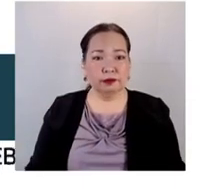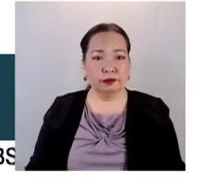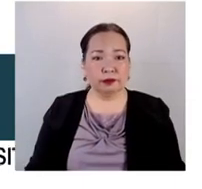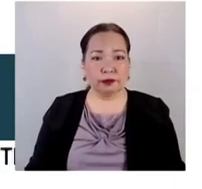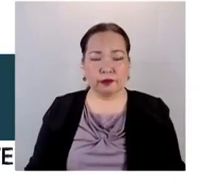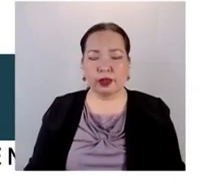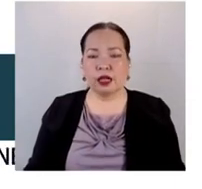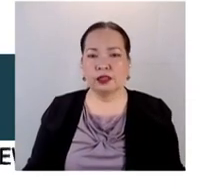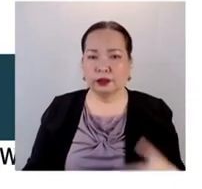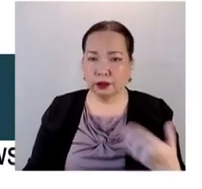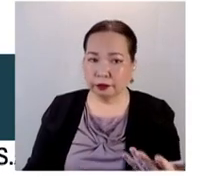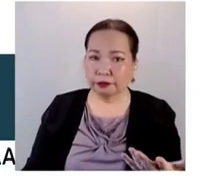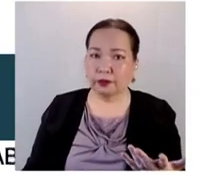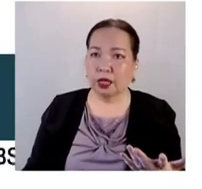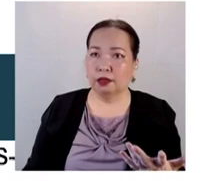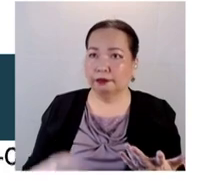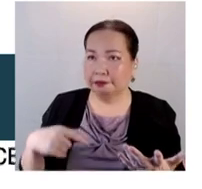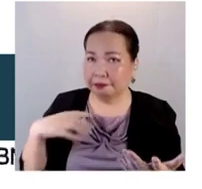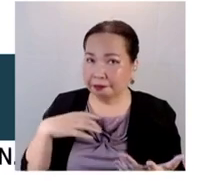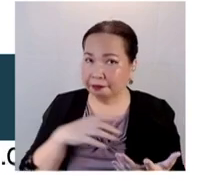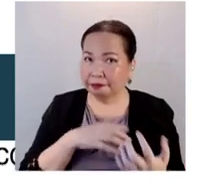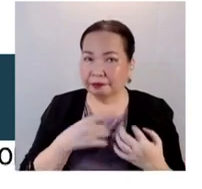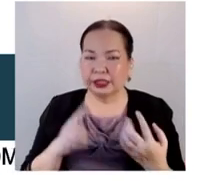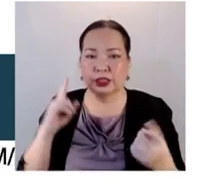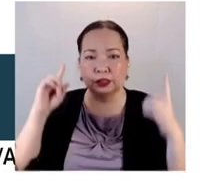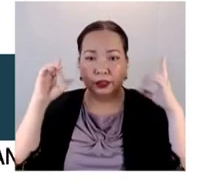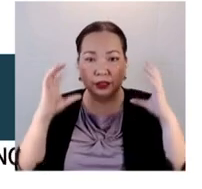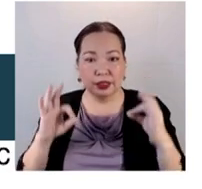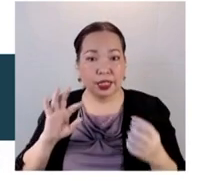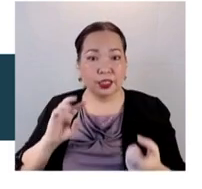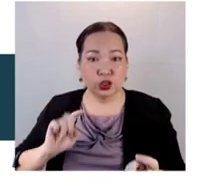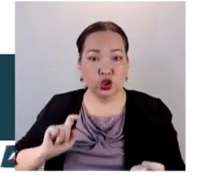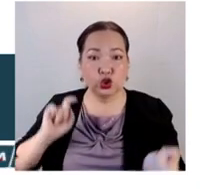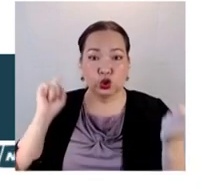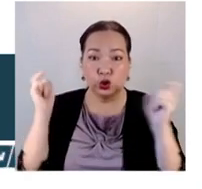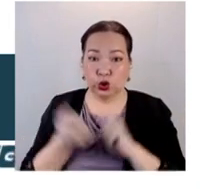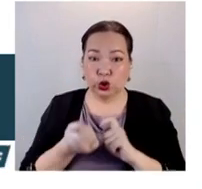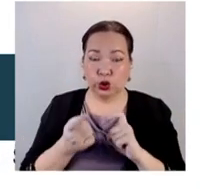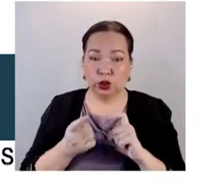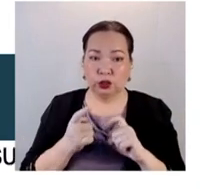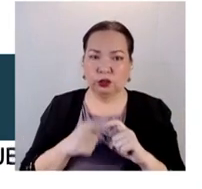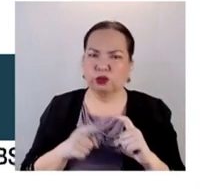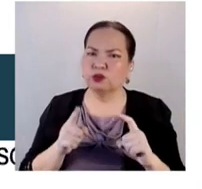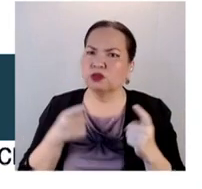reverses its division-level decision, what's going to happen to the CUSI faction?